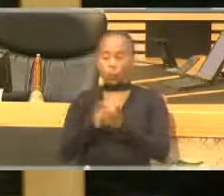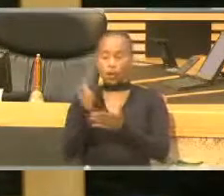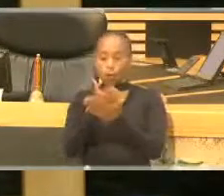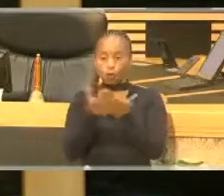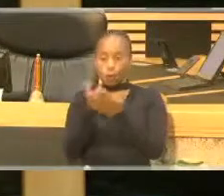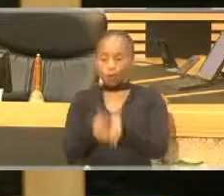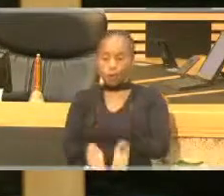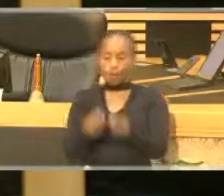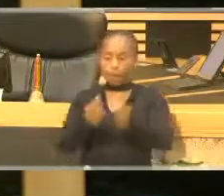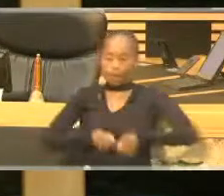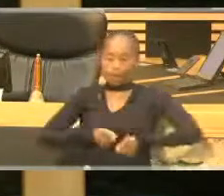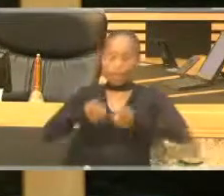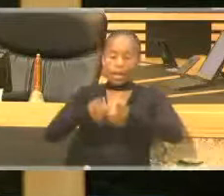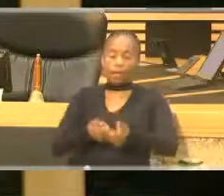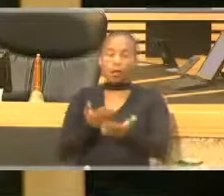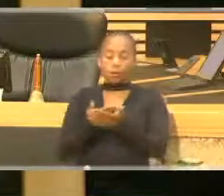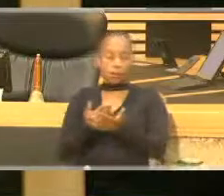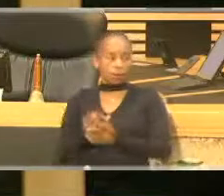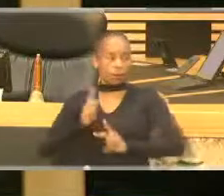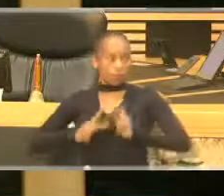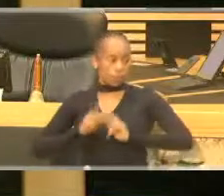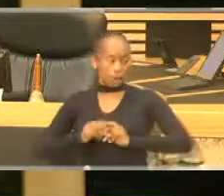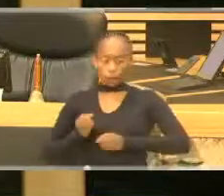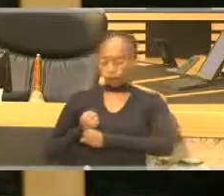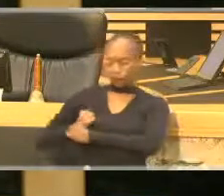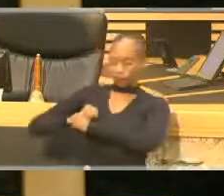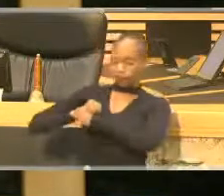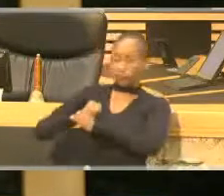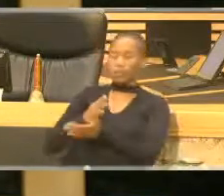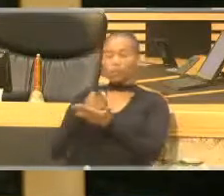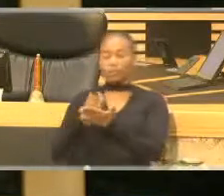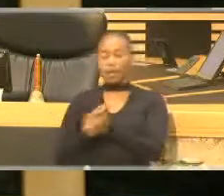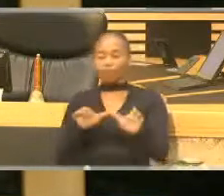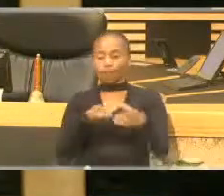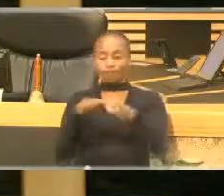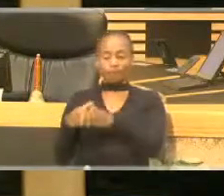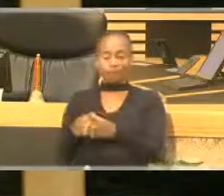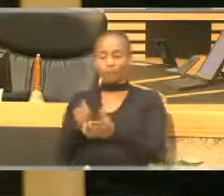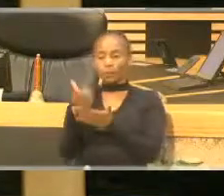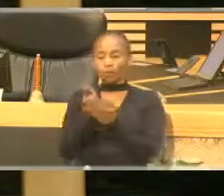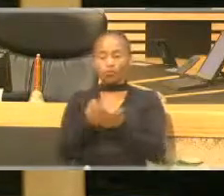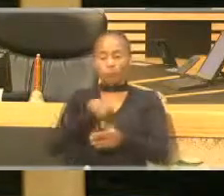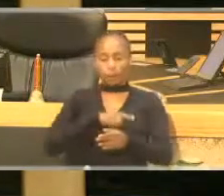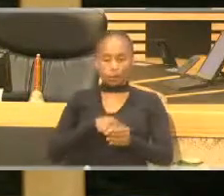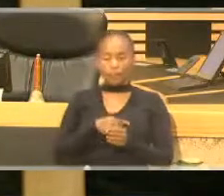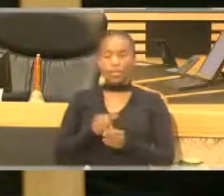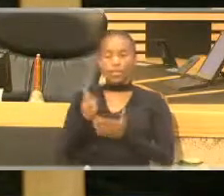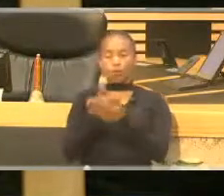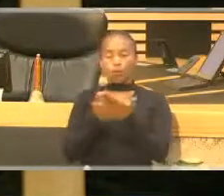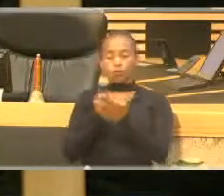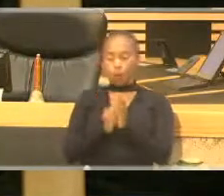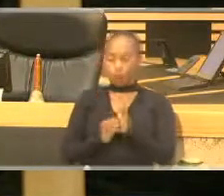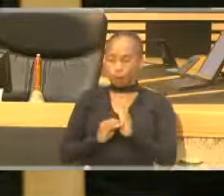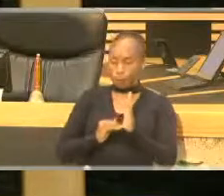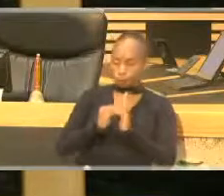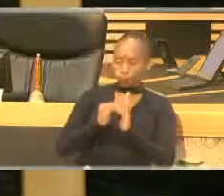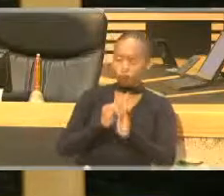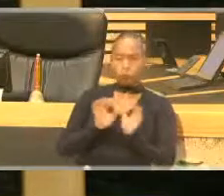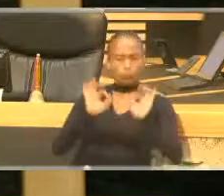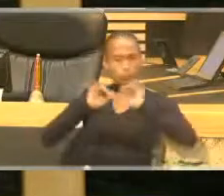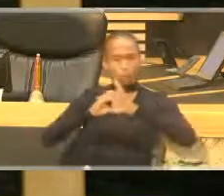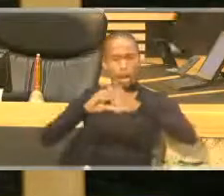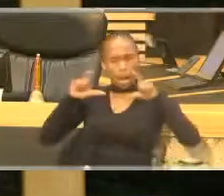visible signs of resilience in some sectors of our economy. The economy recovered significantly in the third quarter,